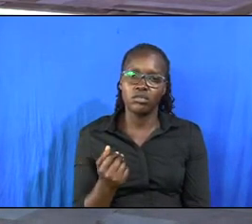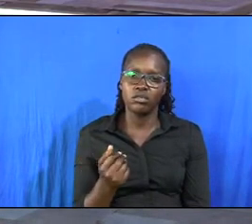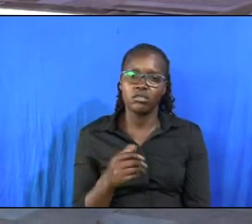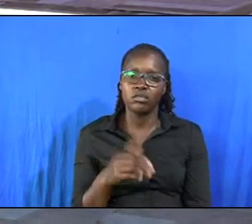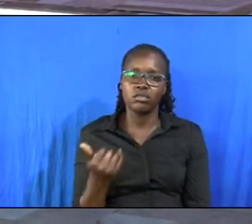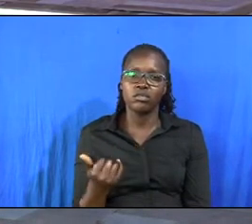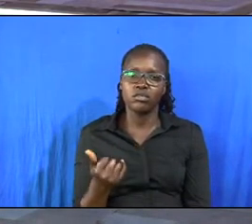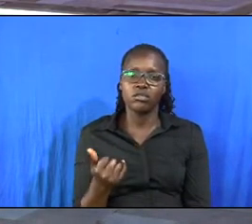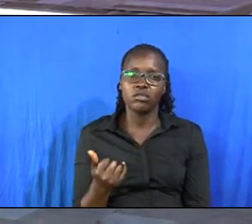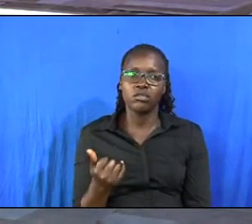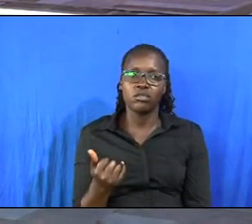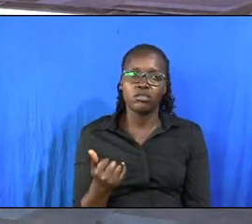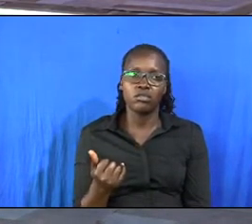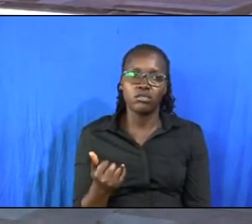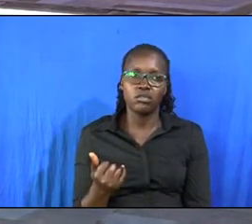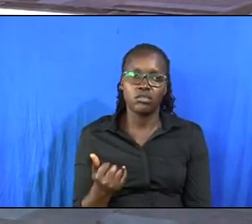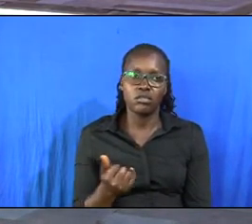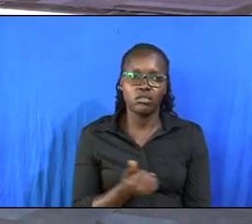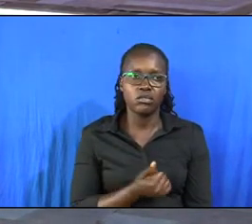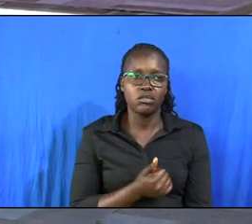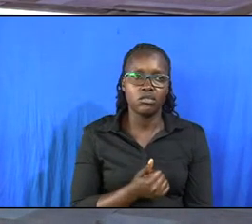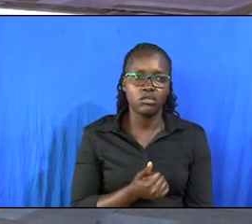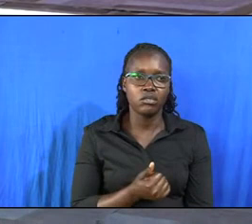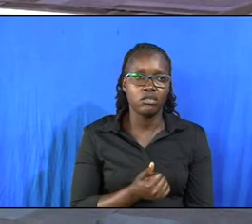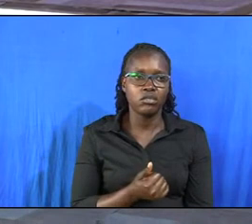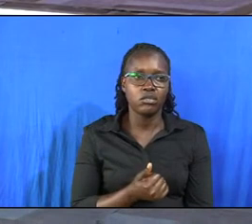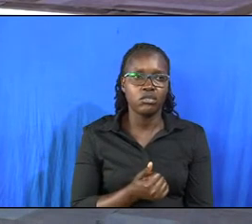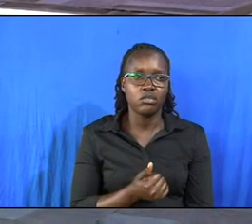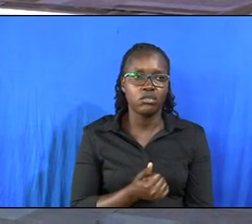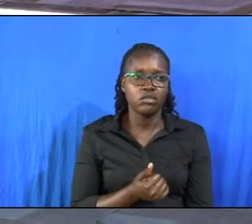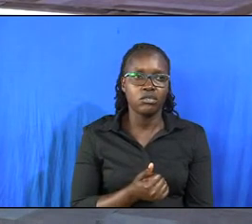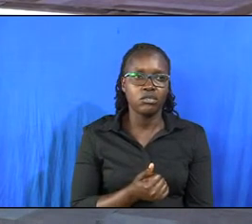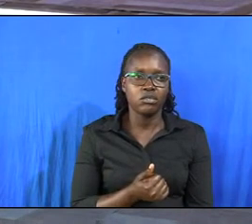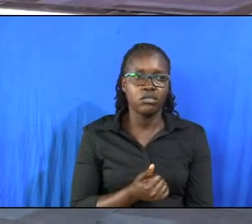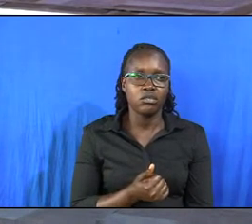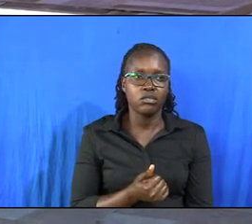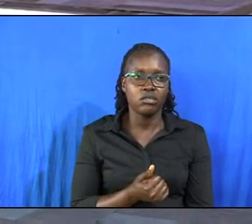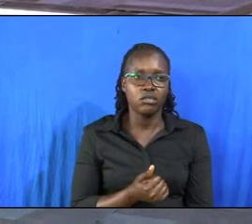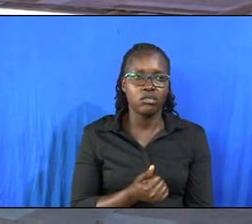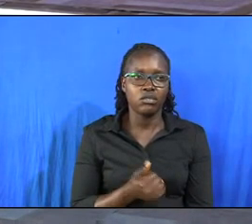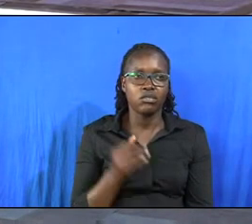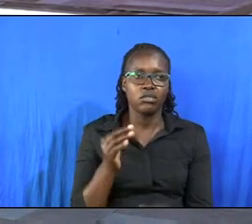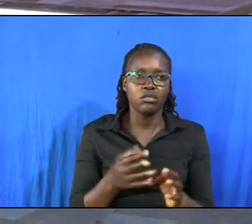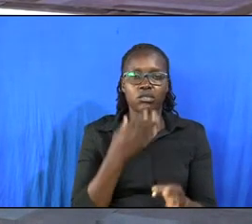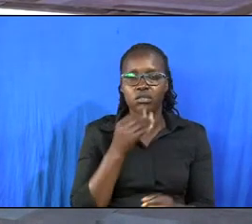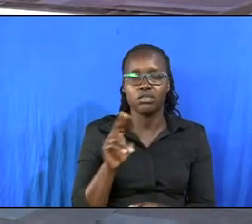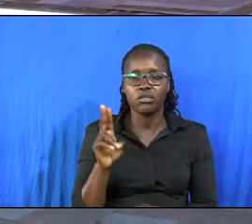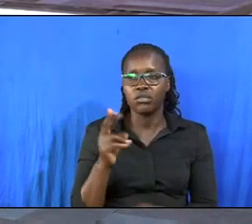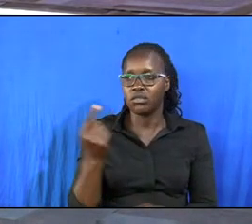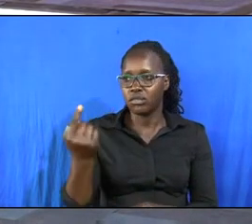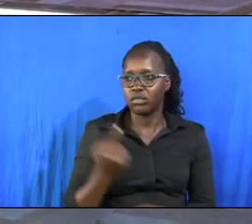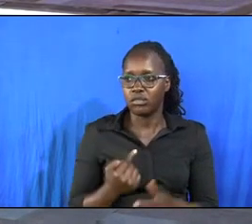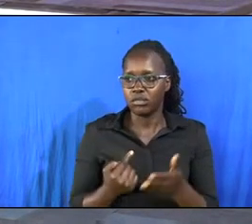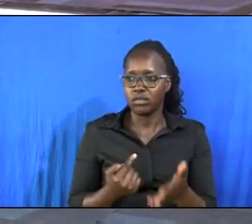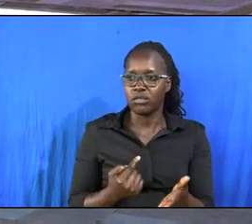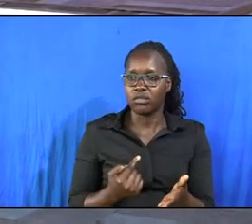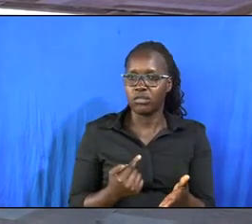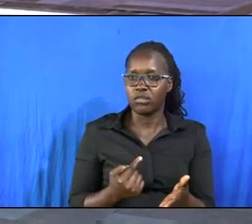let me use Gormahia, if Manchester United comes here,